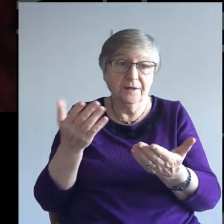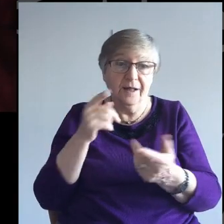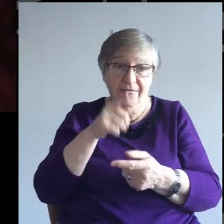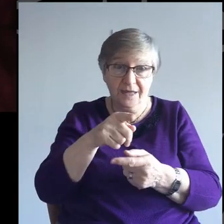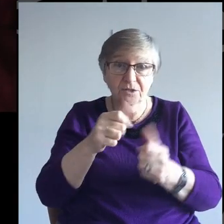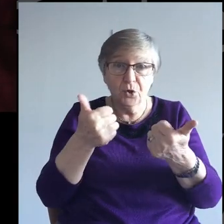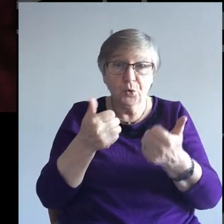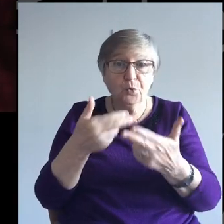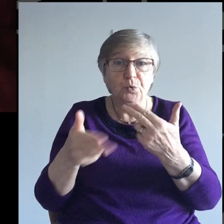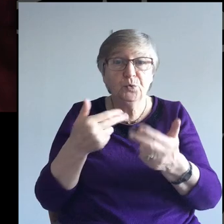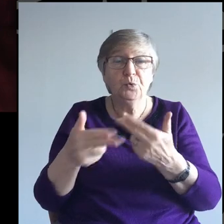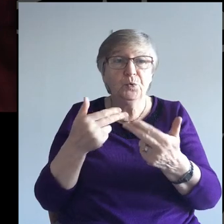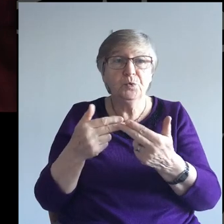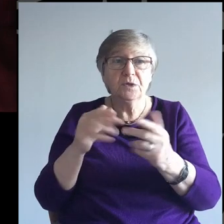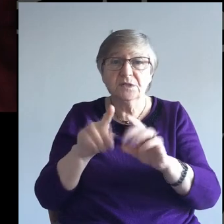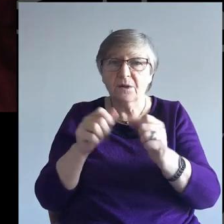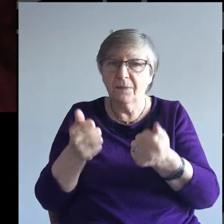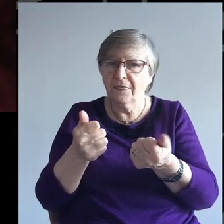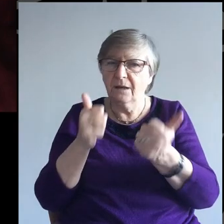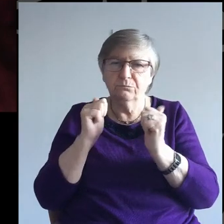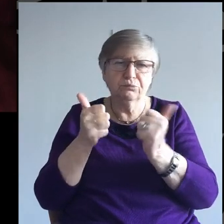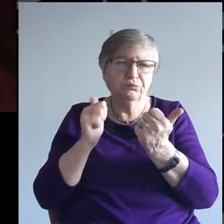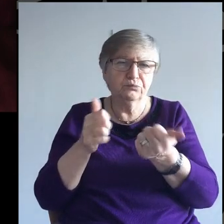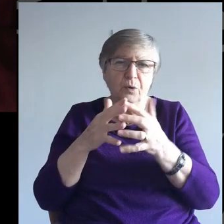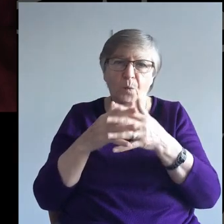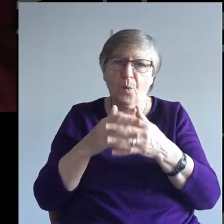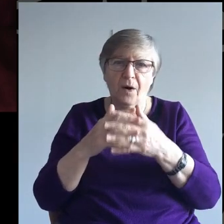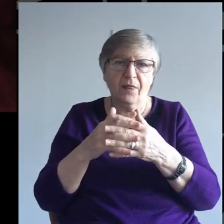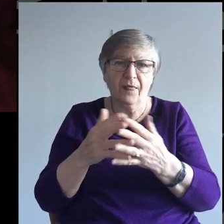is the good news. This is something of great worth.